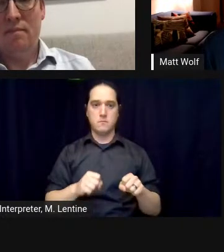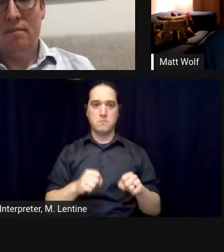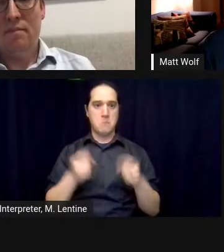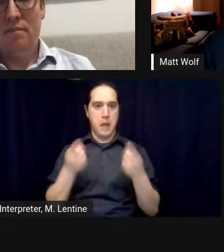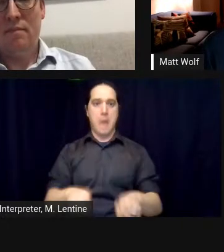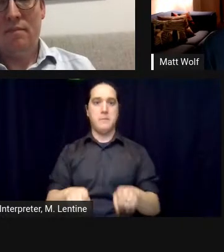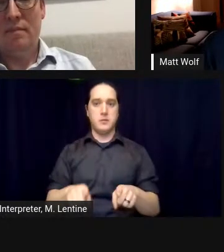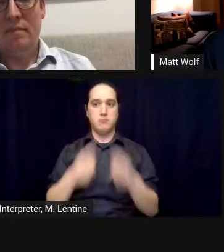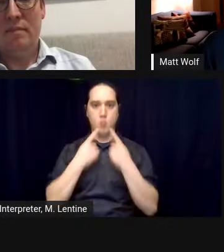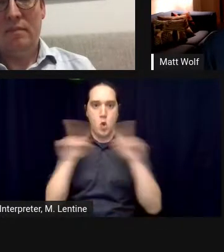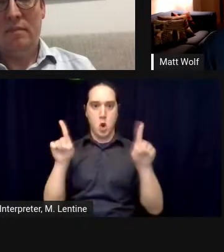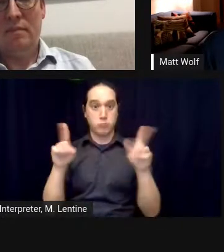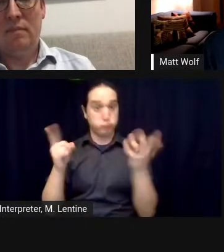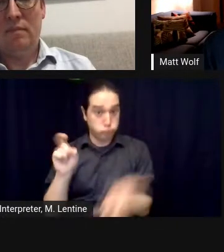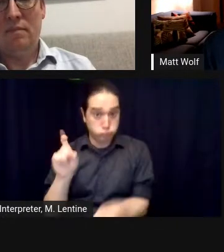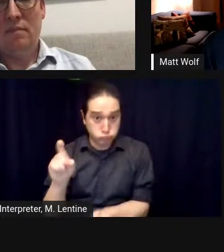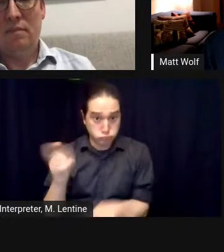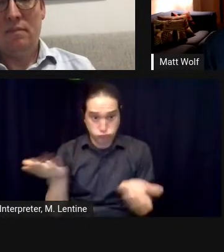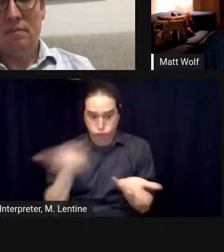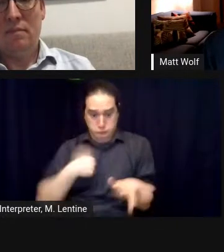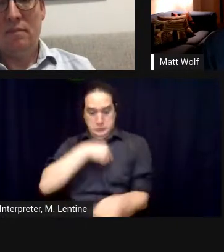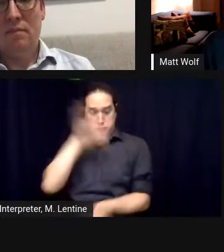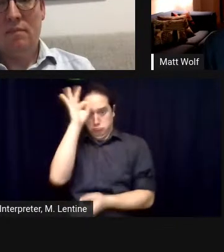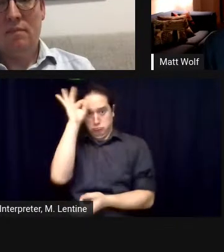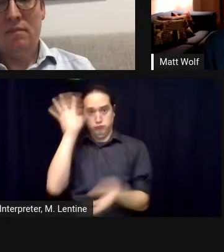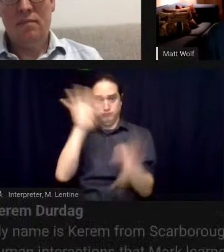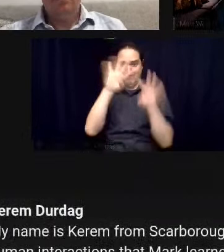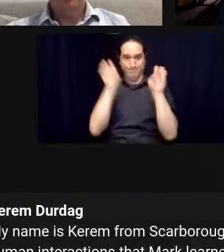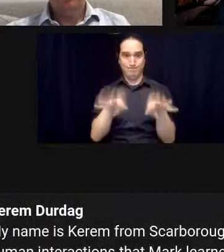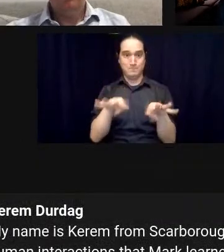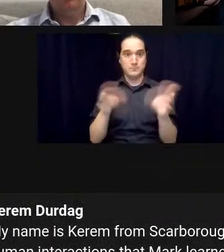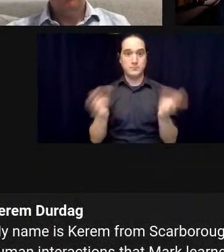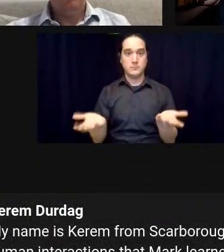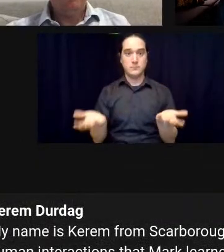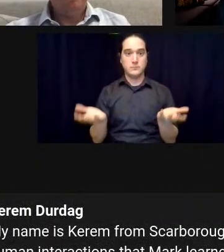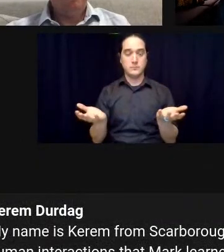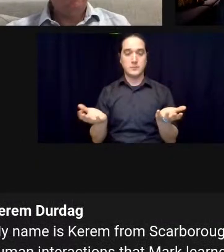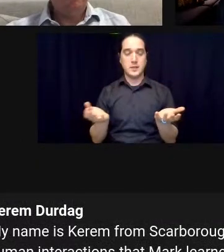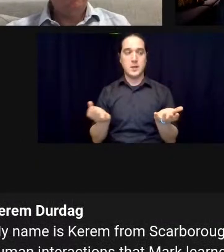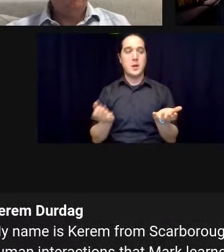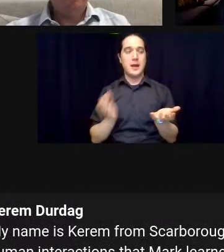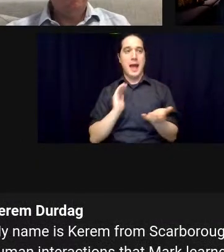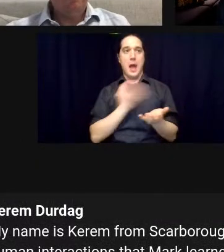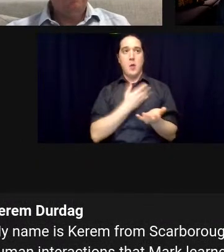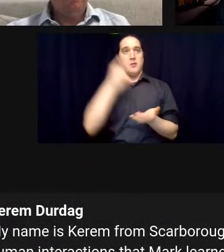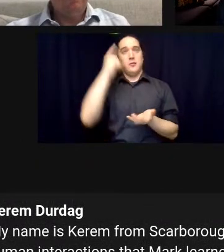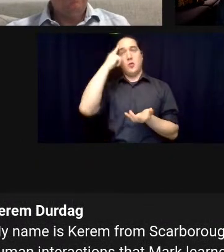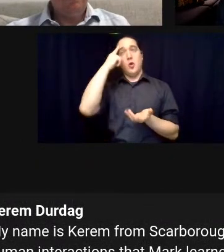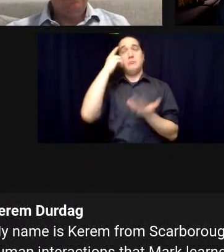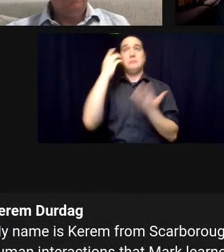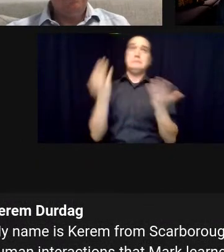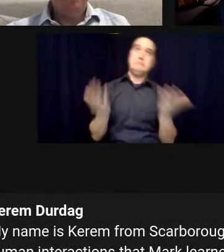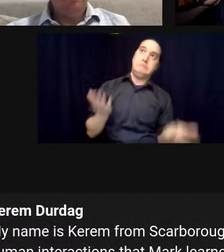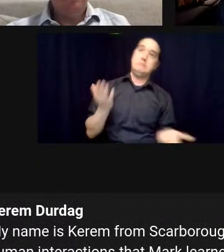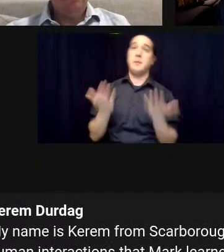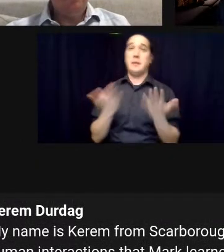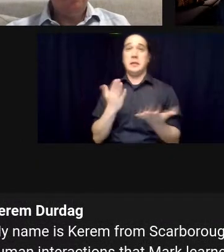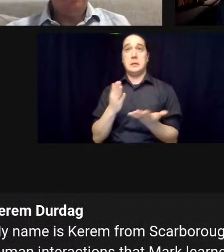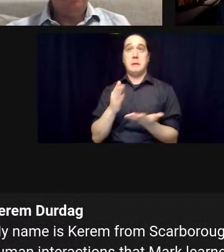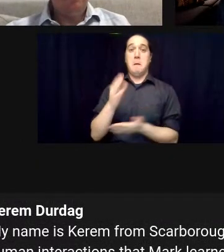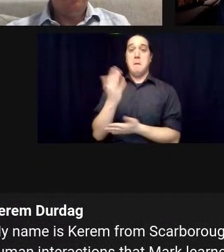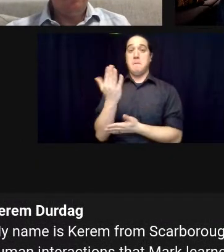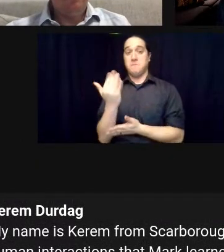informationally open our first conception would it was that it would be maybe a 15 to 30 minute million dollar project